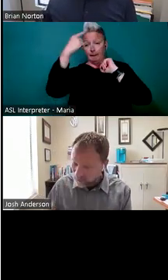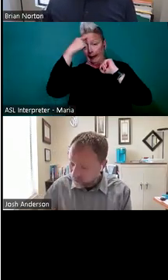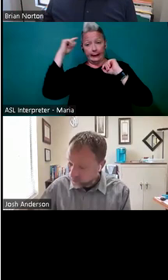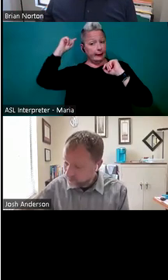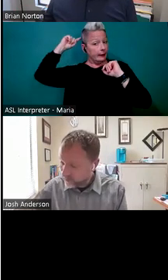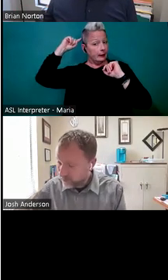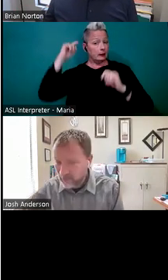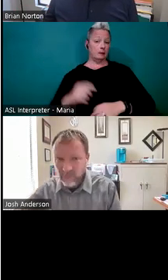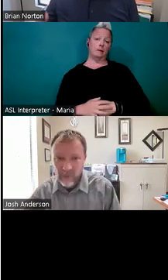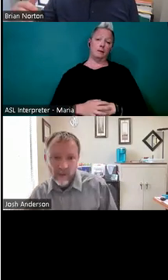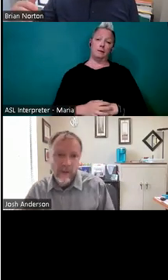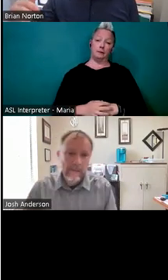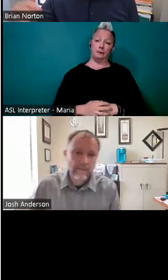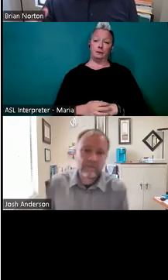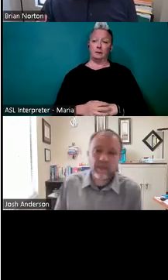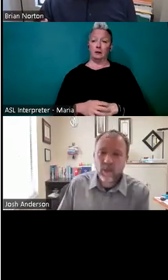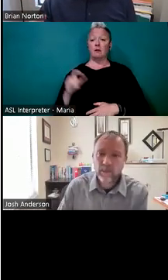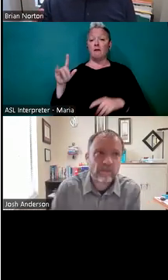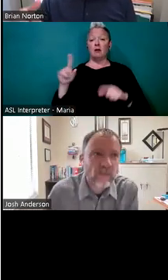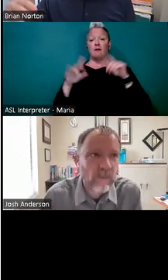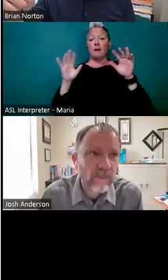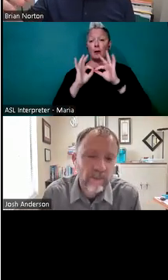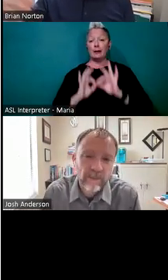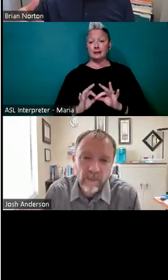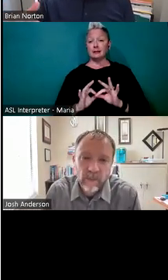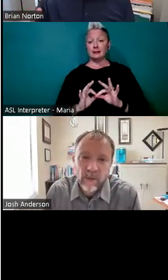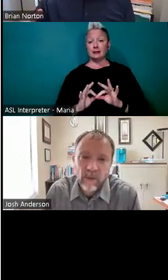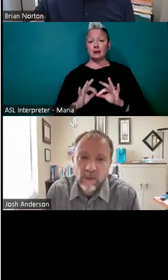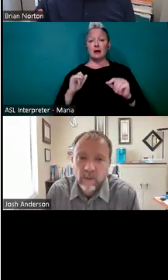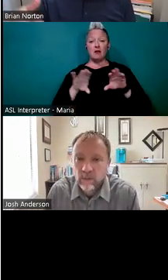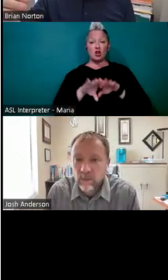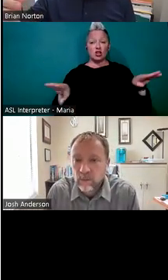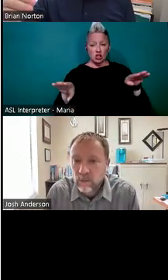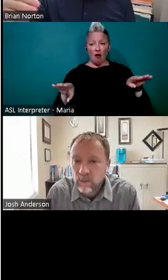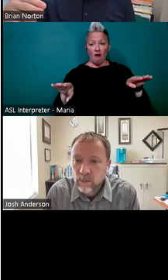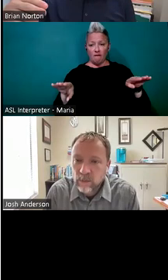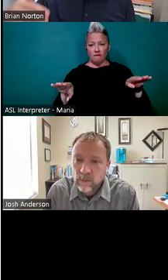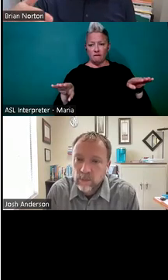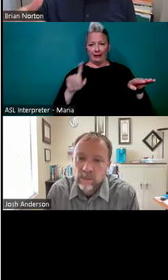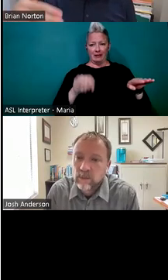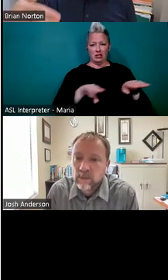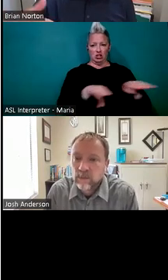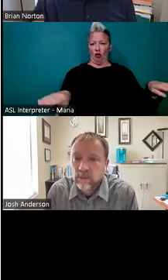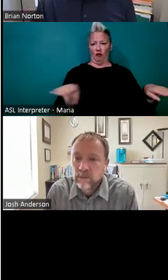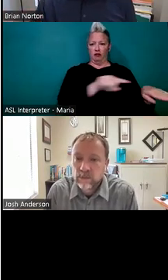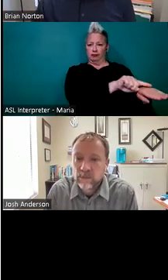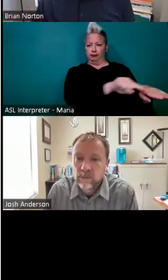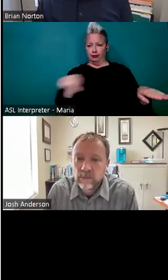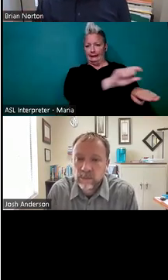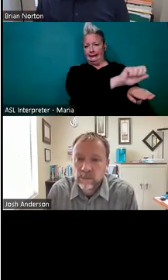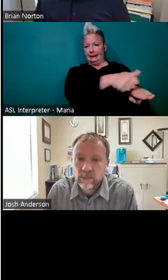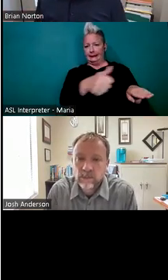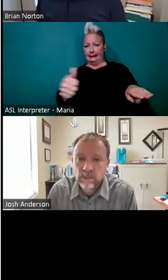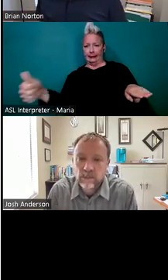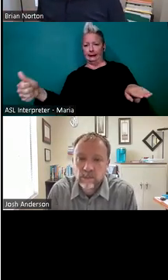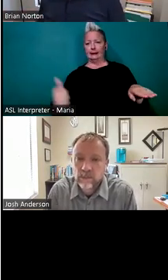Um, so even if, even if they have different pricing as long as on the shelf, the pricing is based on where that is located on that